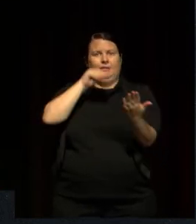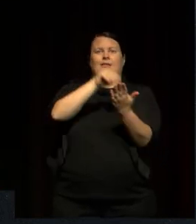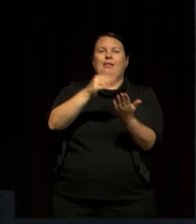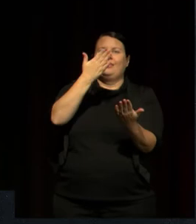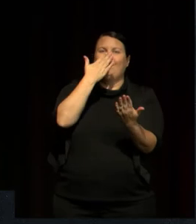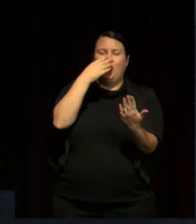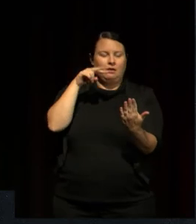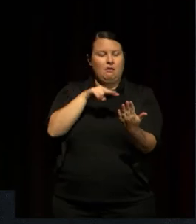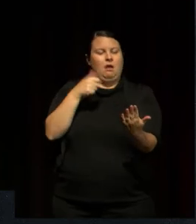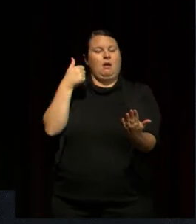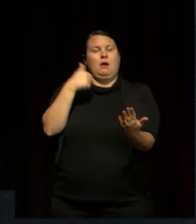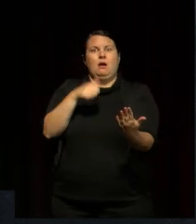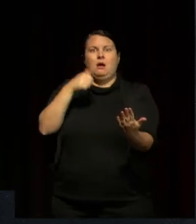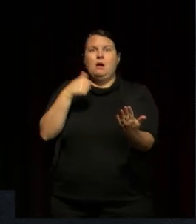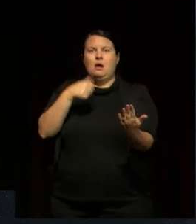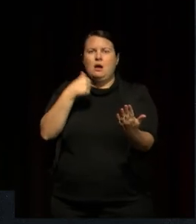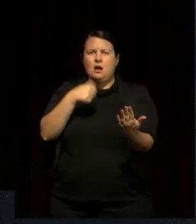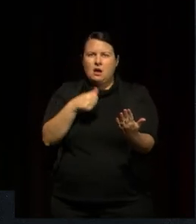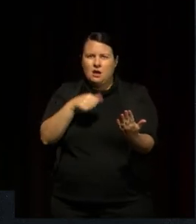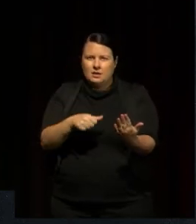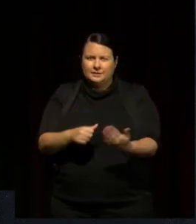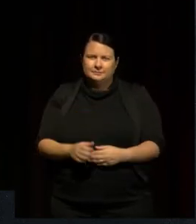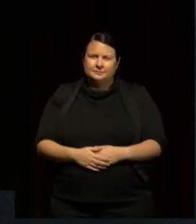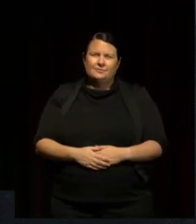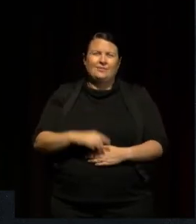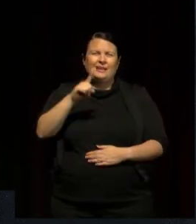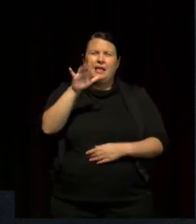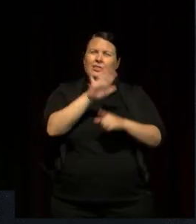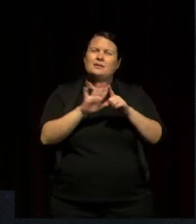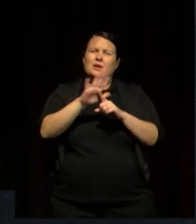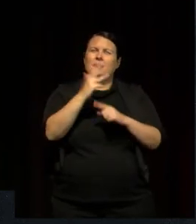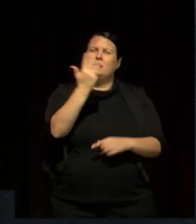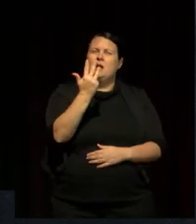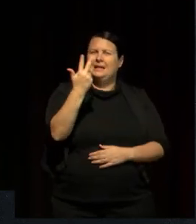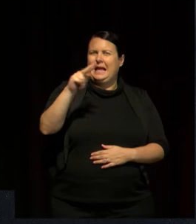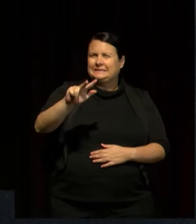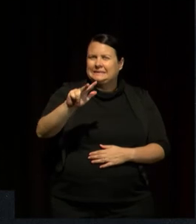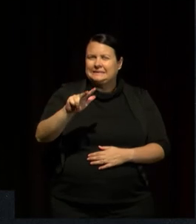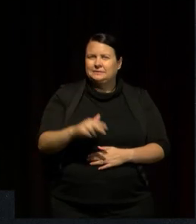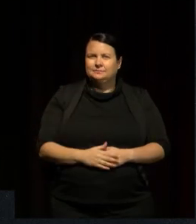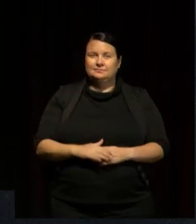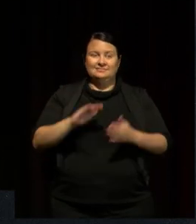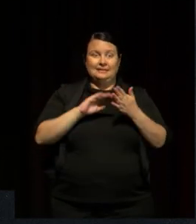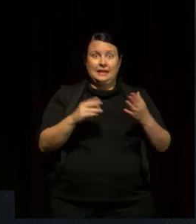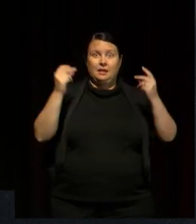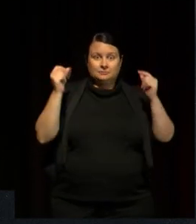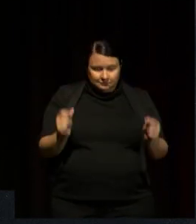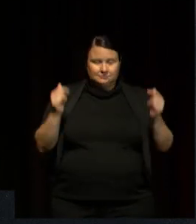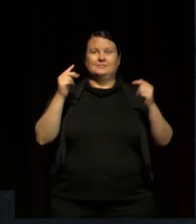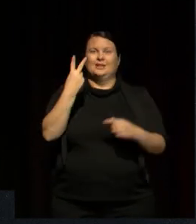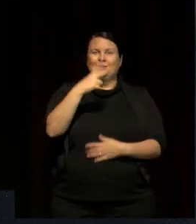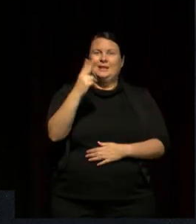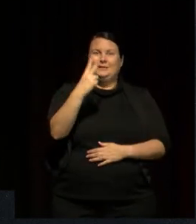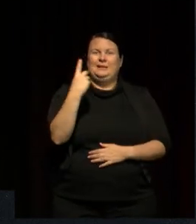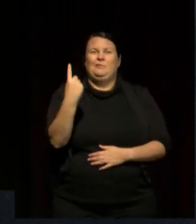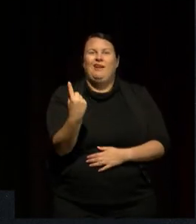the first kind of big critical mass wave of the 1980s. So fast forward to 2021 and we've